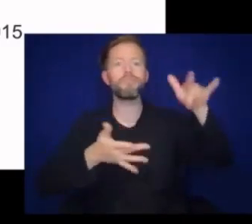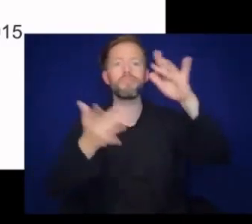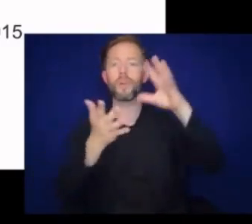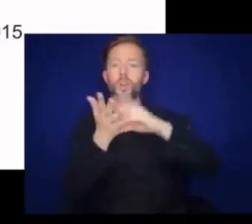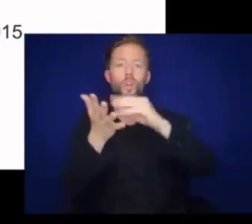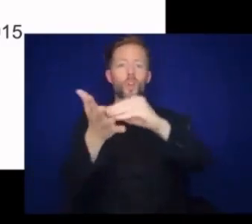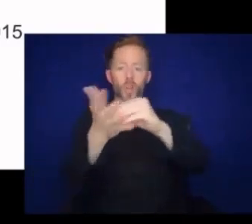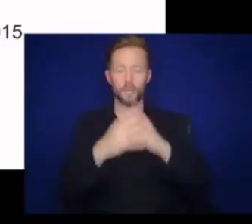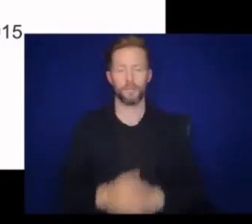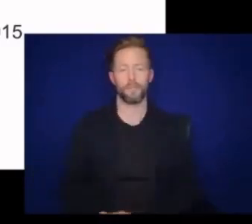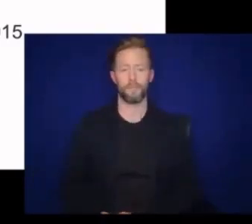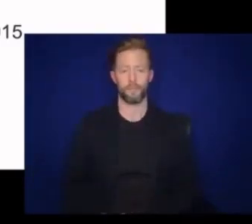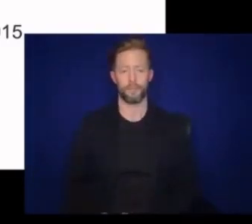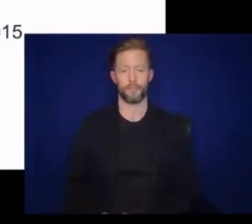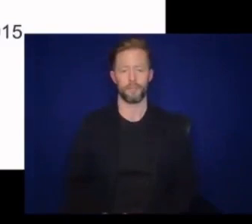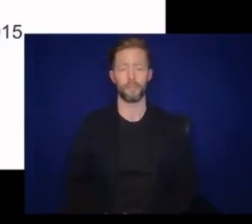own.